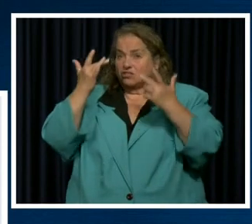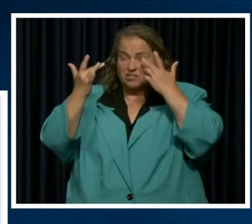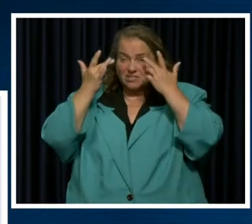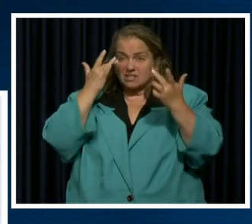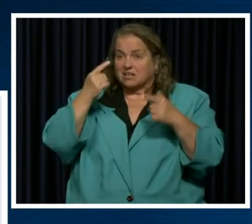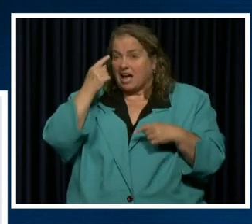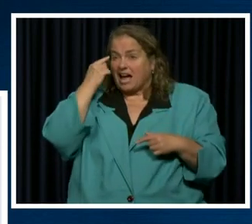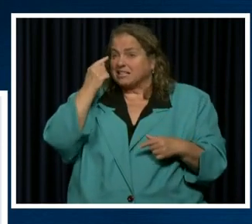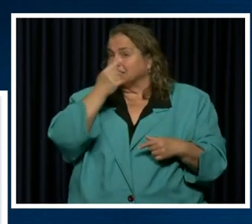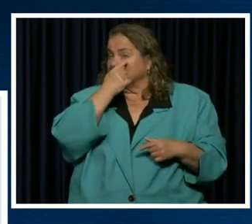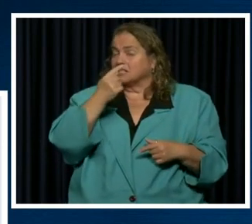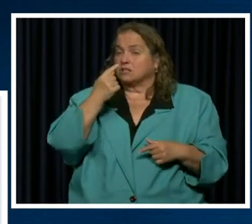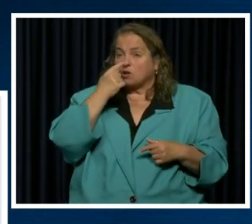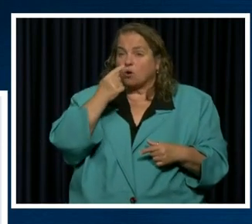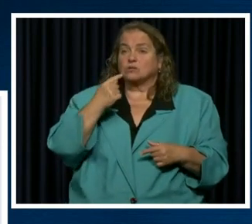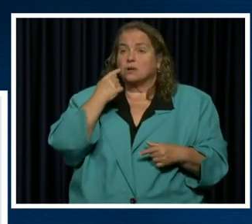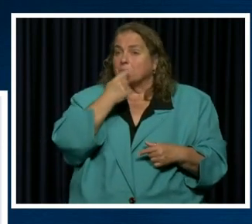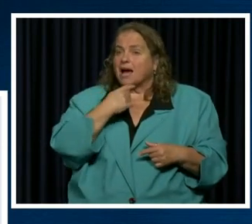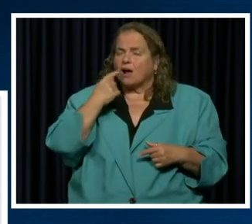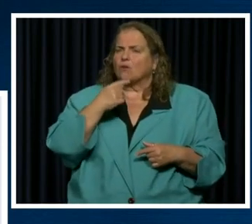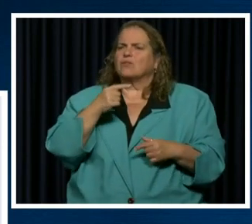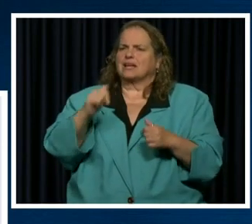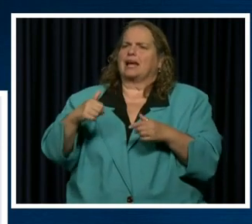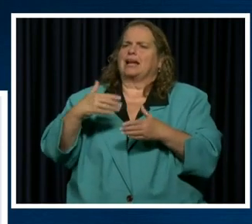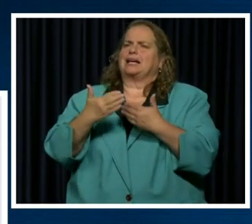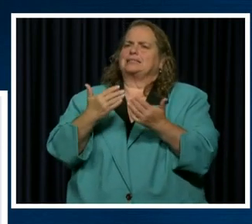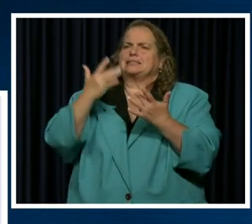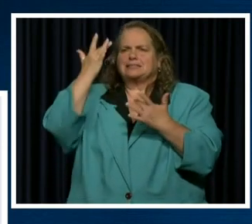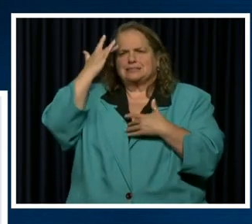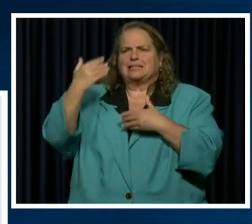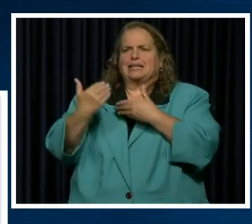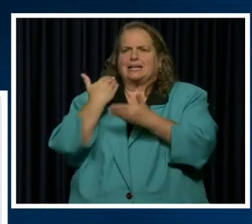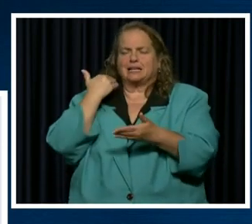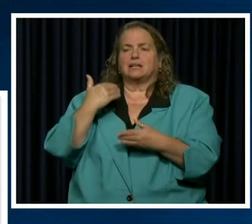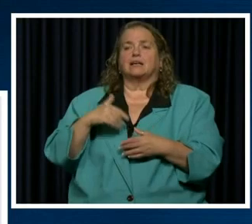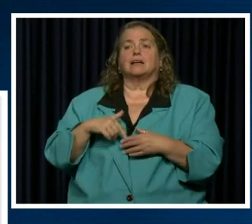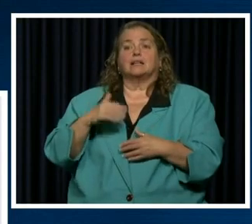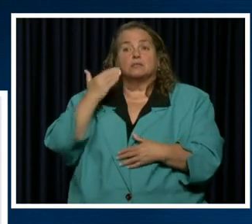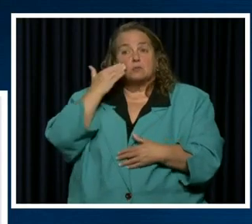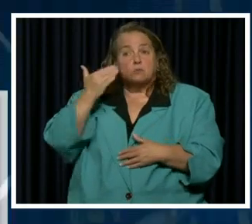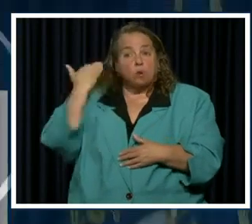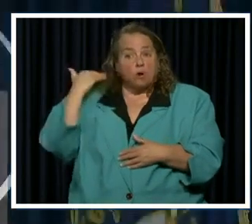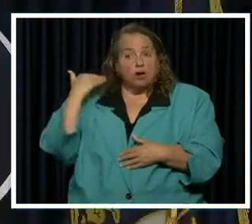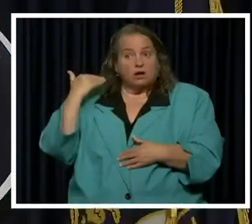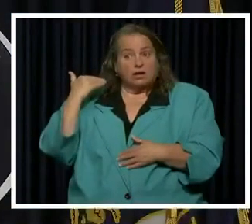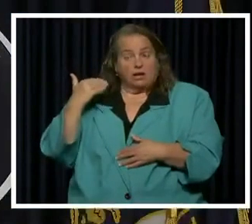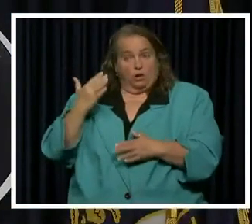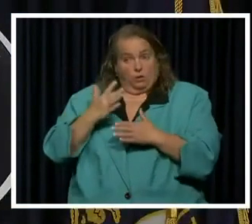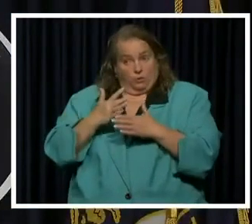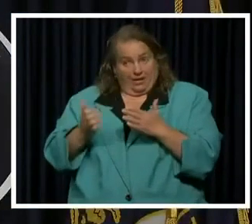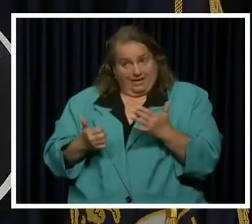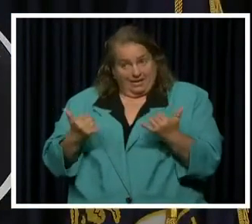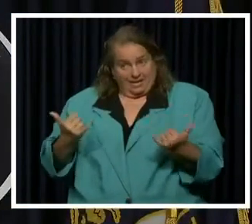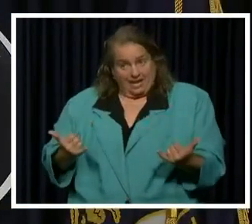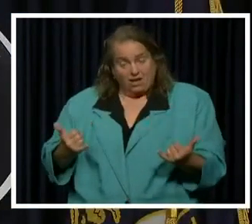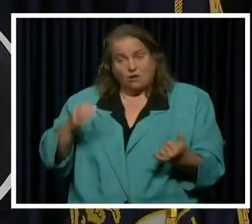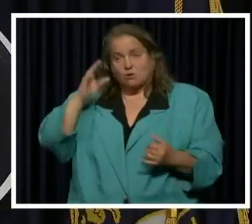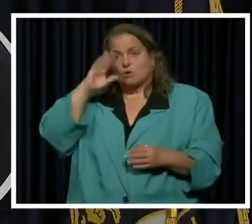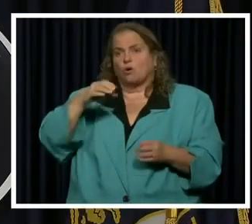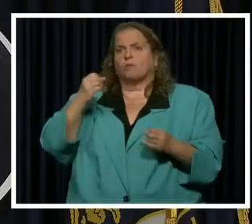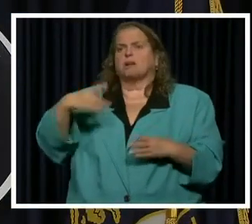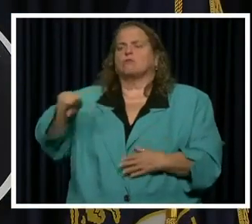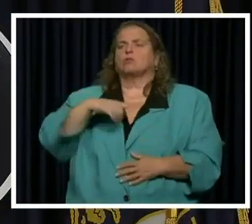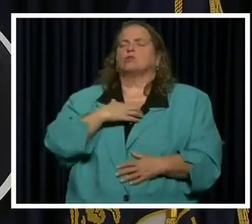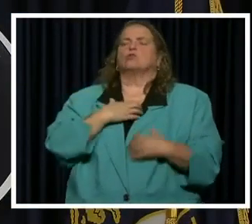portals where you can inject infection into yourself. So it's Memorial Day weekend. I know many of us desperately